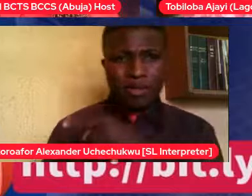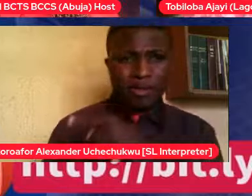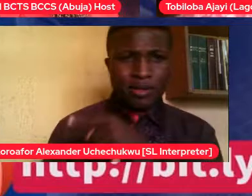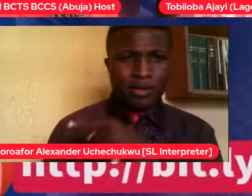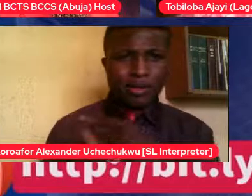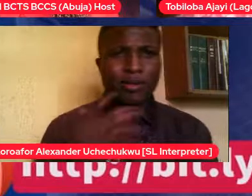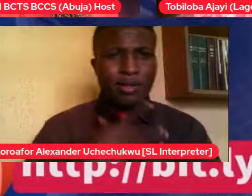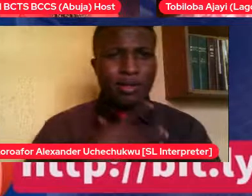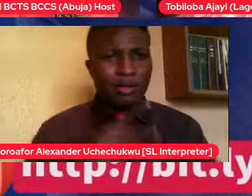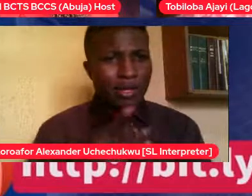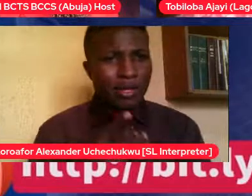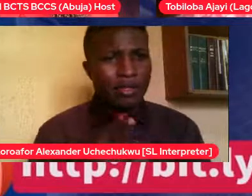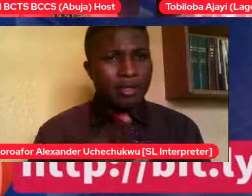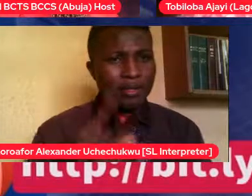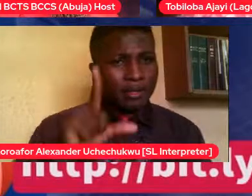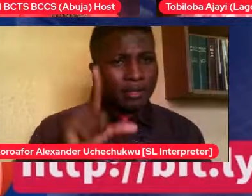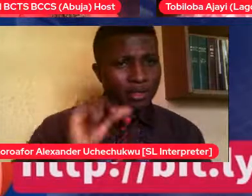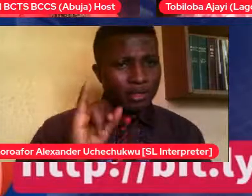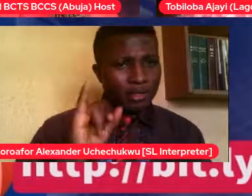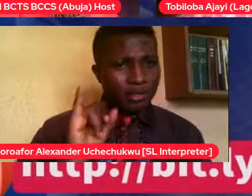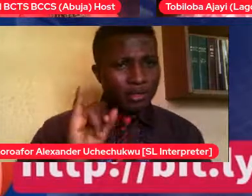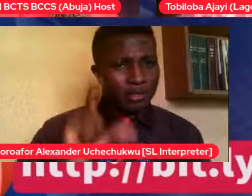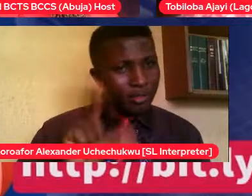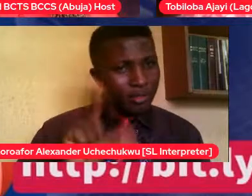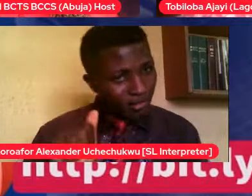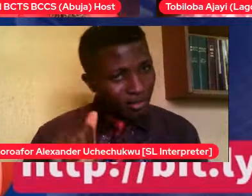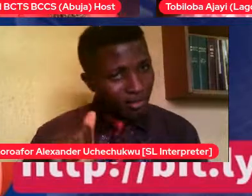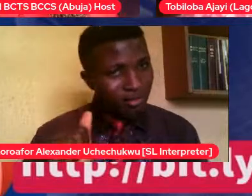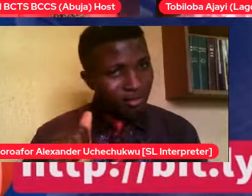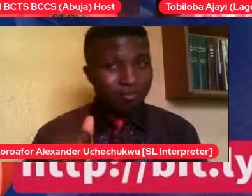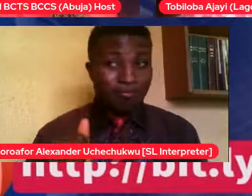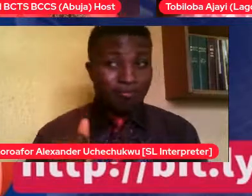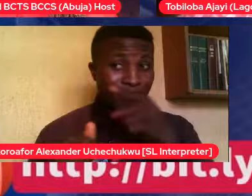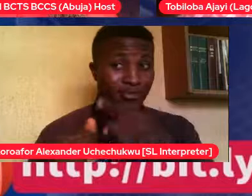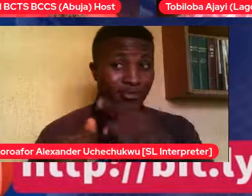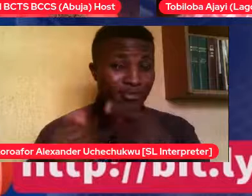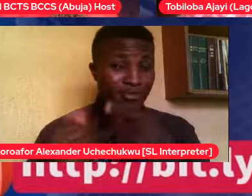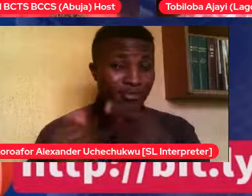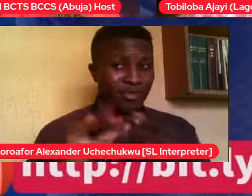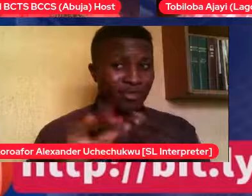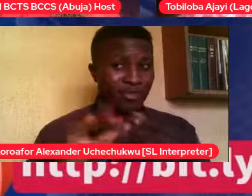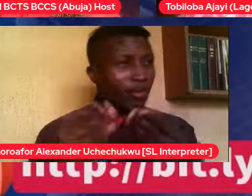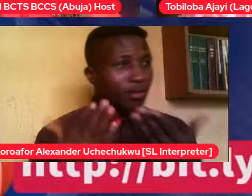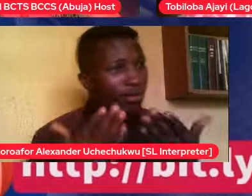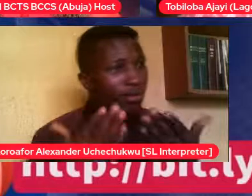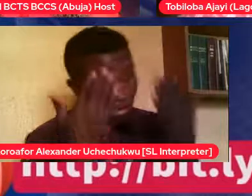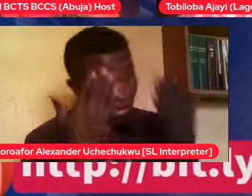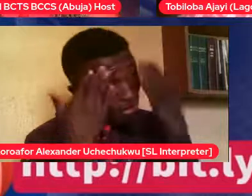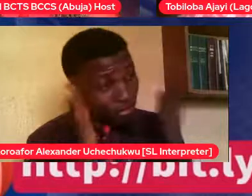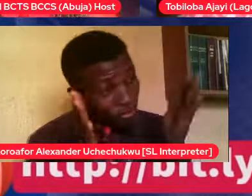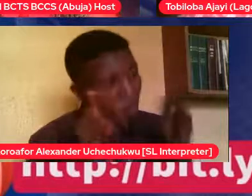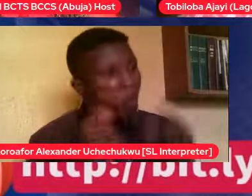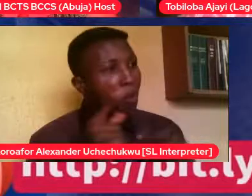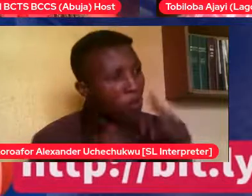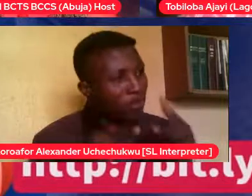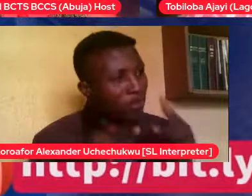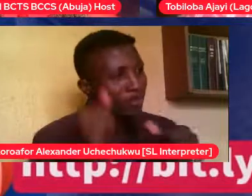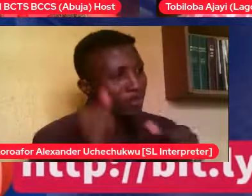every time he sleeps at night in the morning, he always wakes up at Rose. For the past four months.